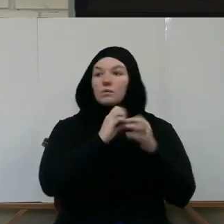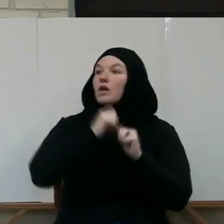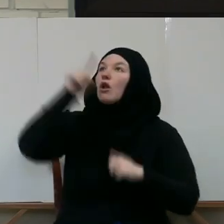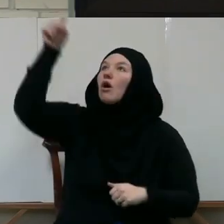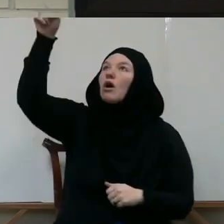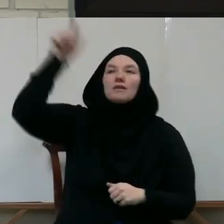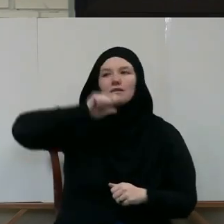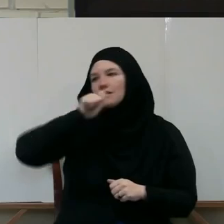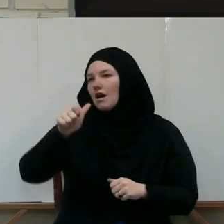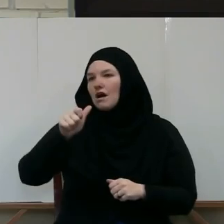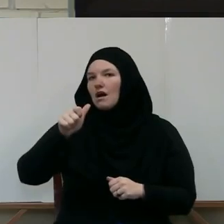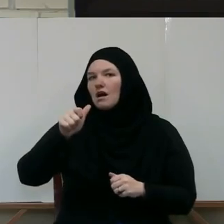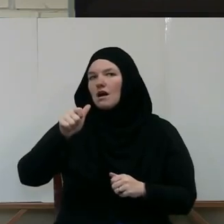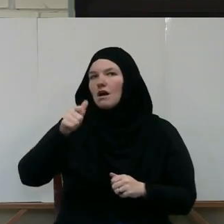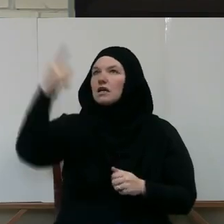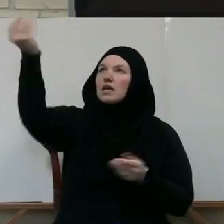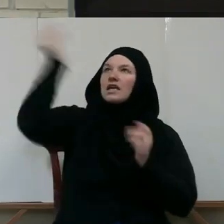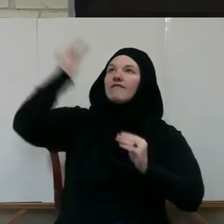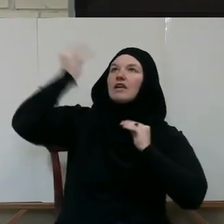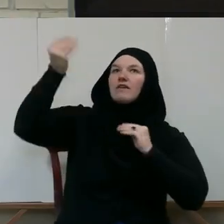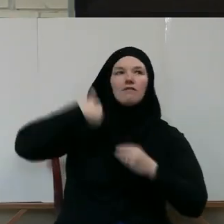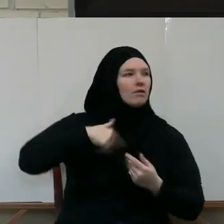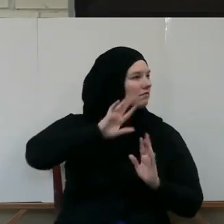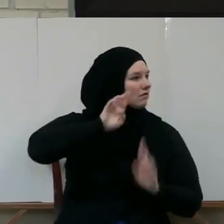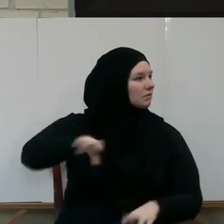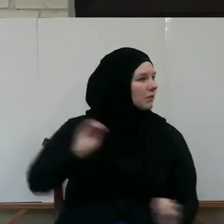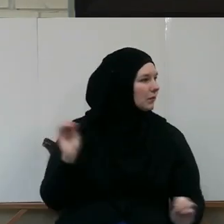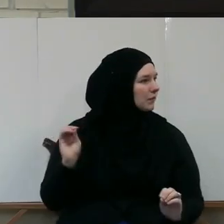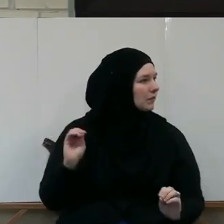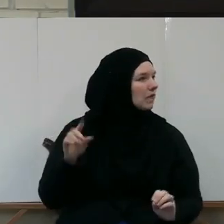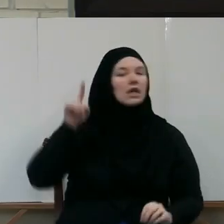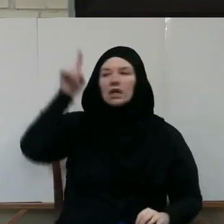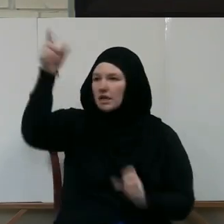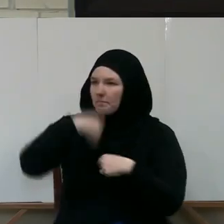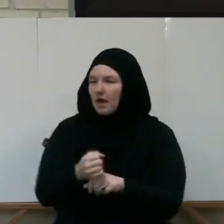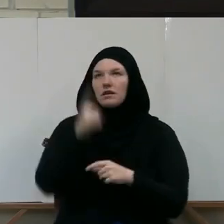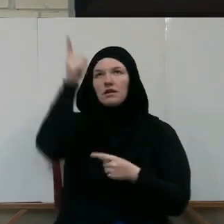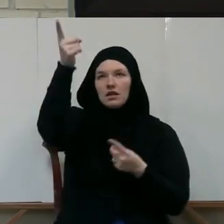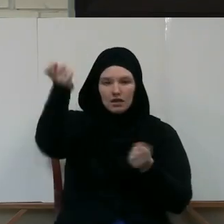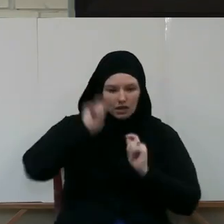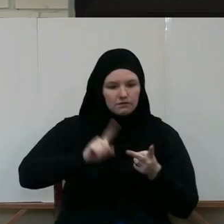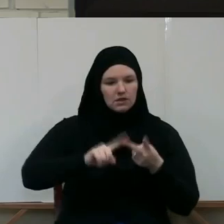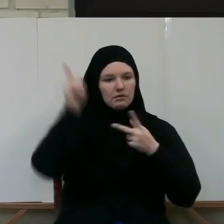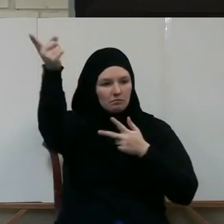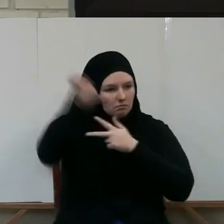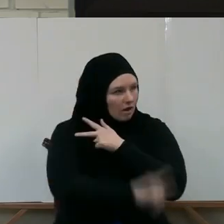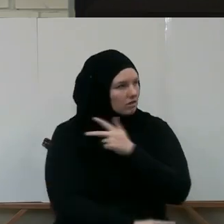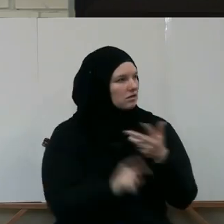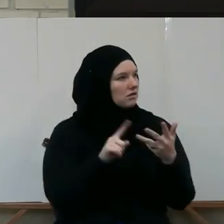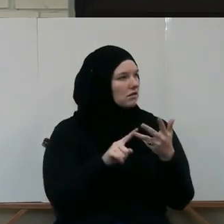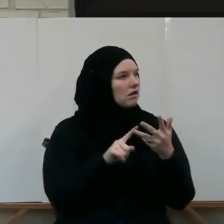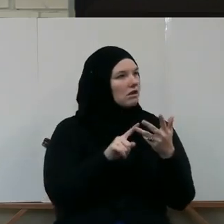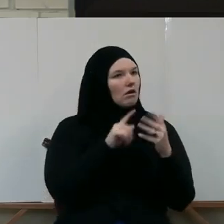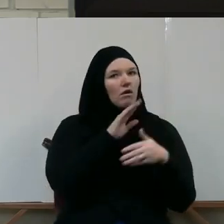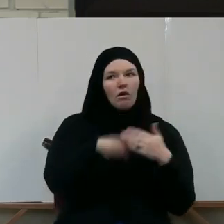is not one-sided. That He created, He punishes, He gives as if it is all